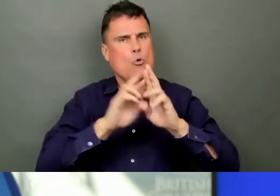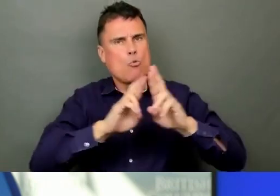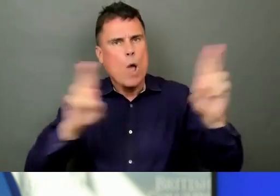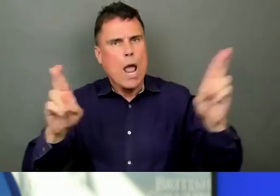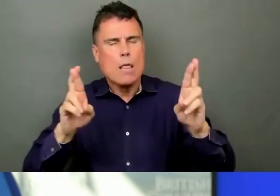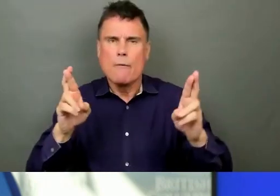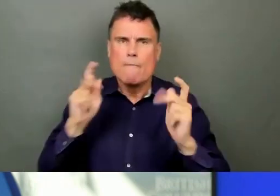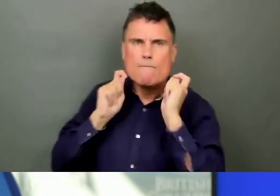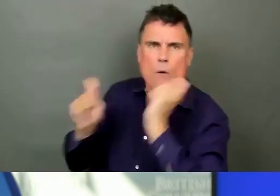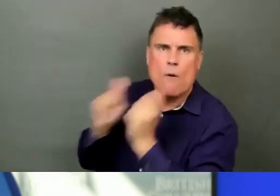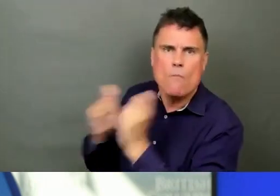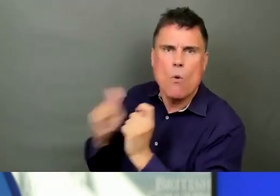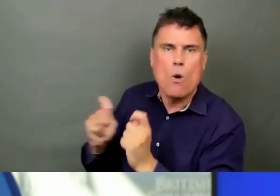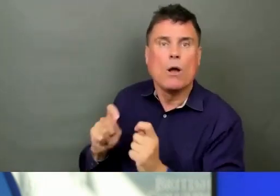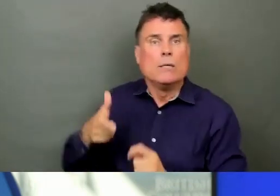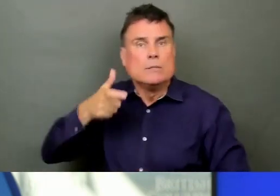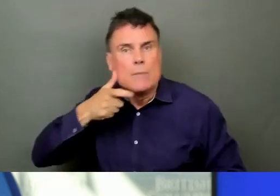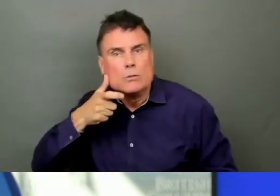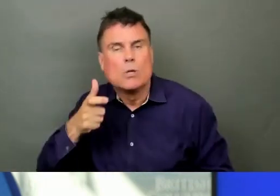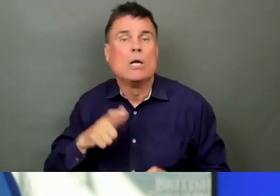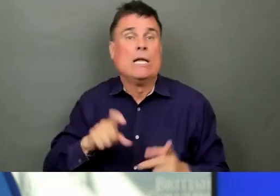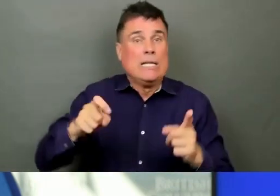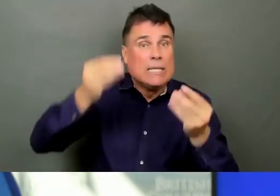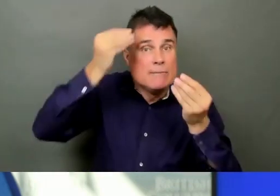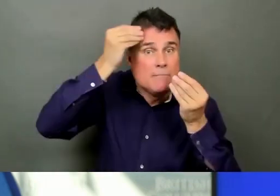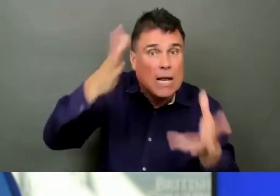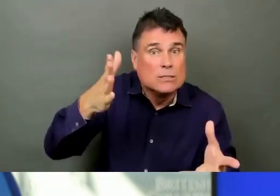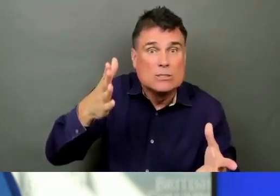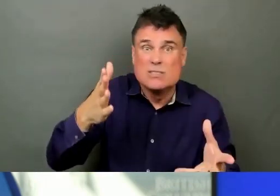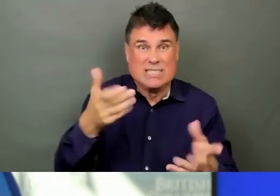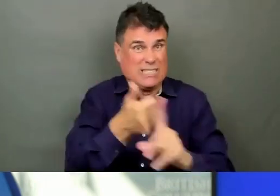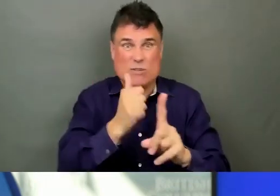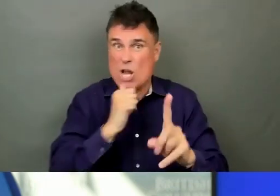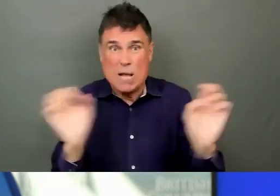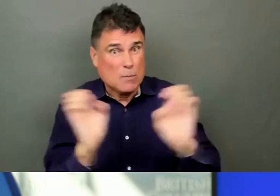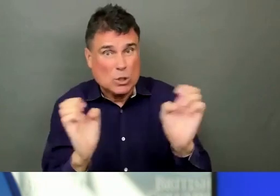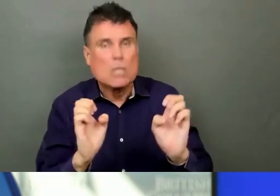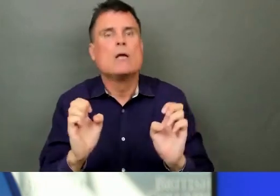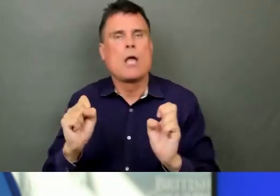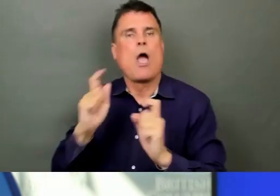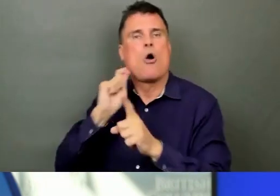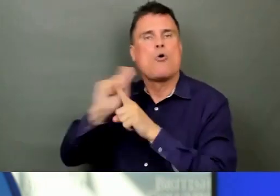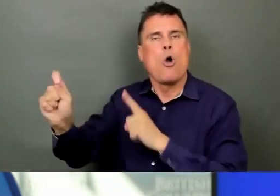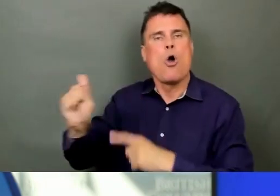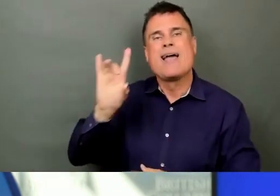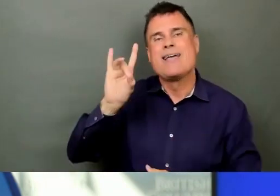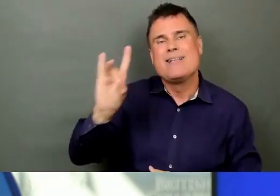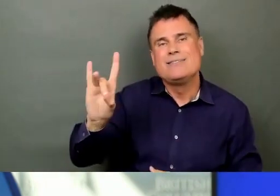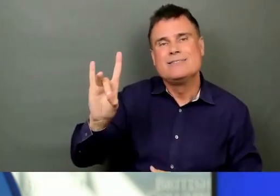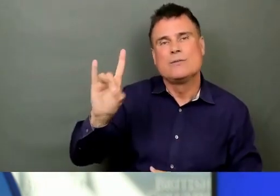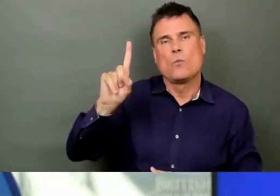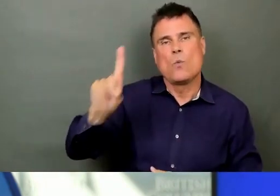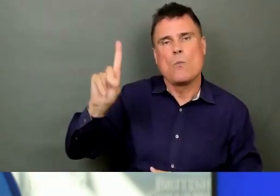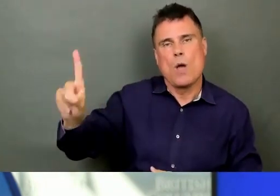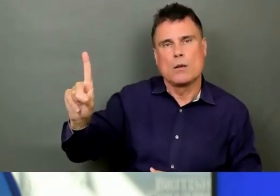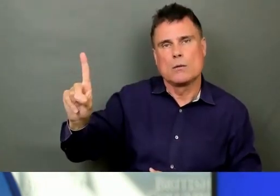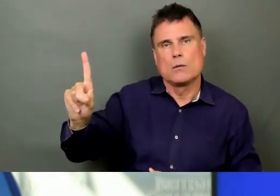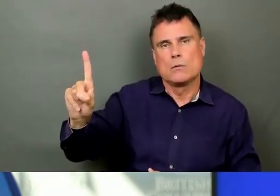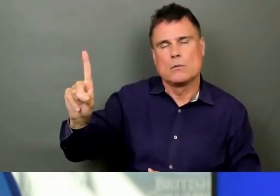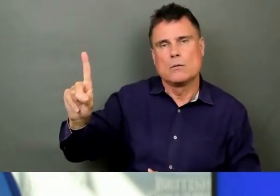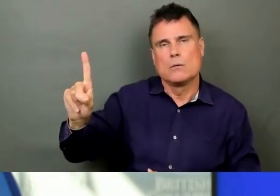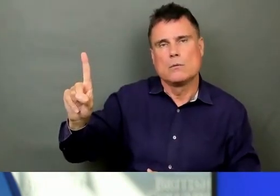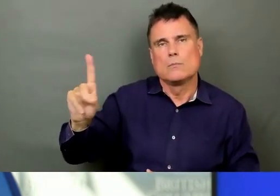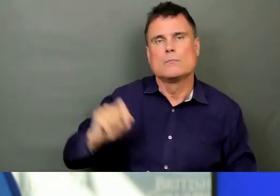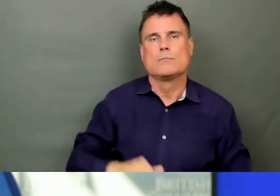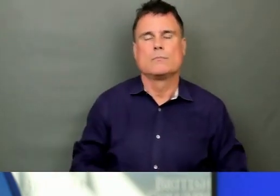expected heat is really a community effort. We have all hands on deck to be there. We are truly all hands on deck to be there when